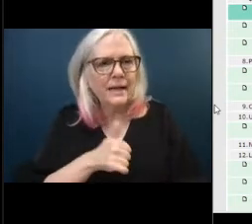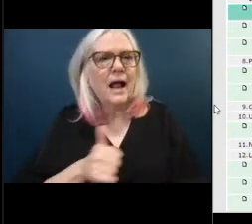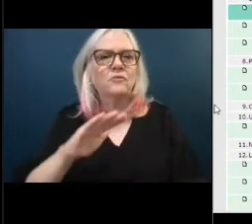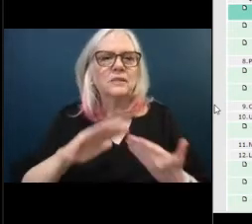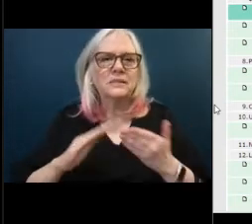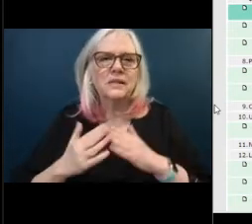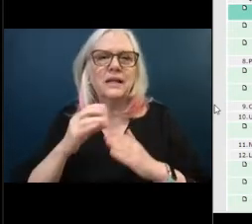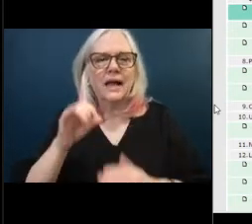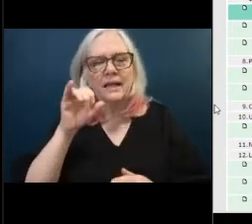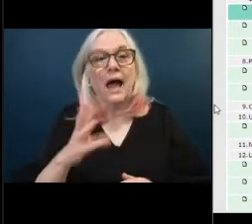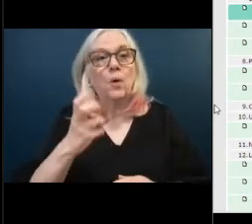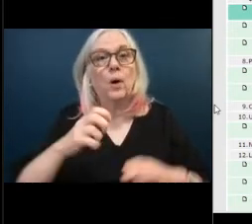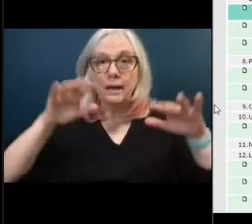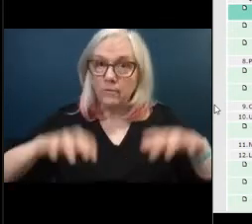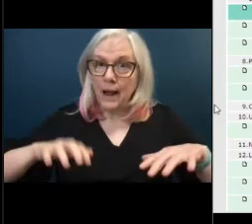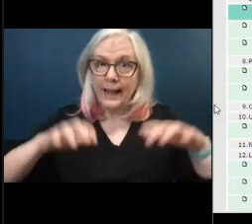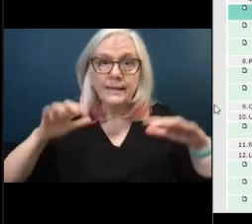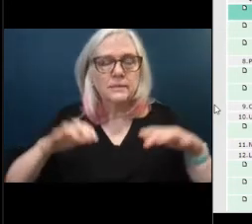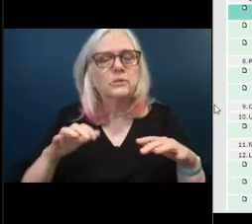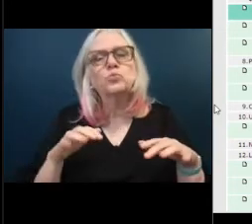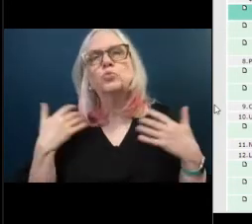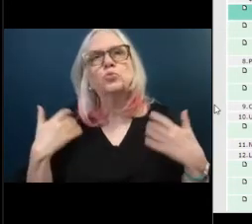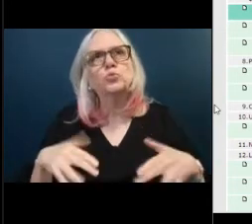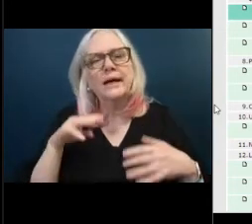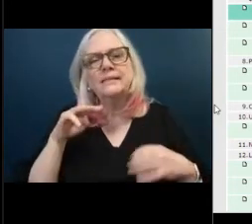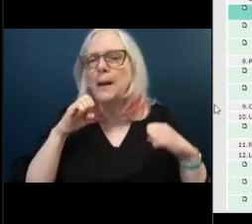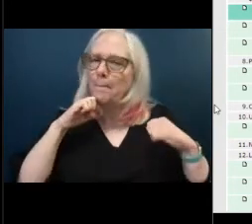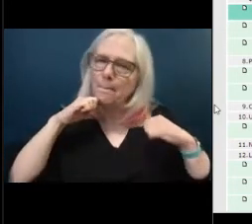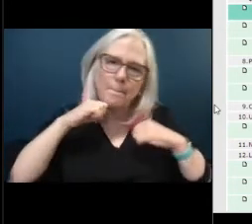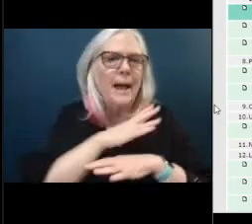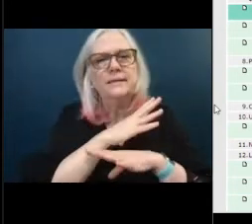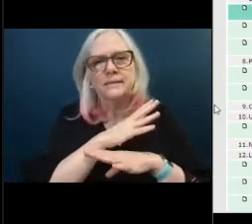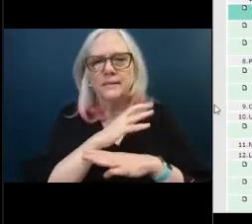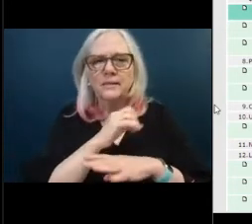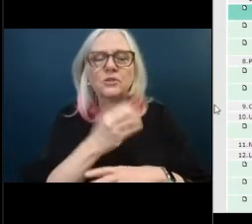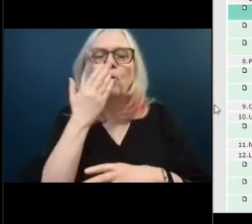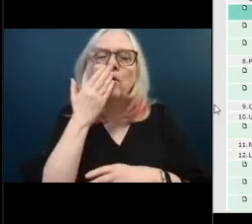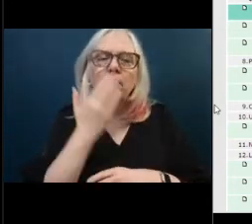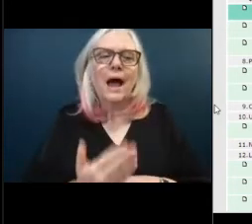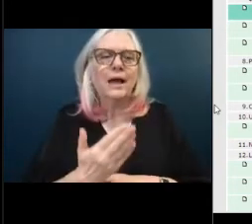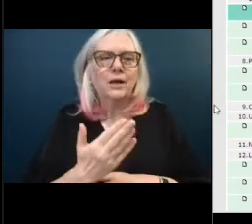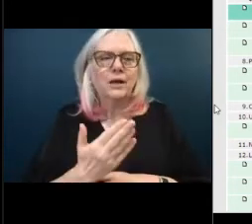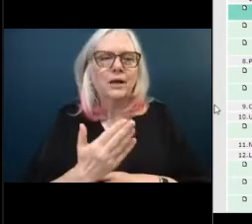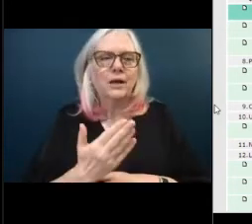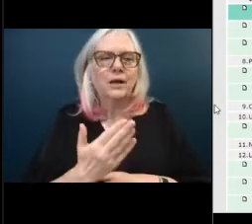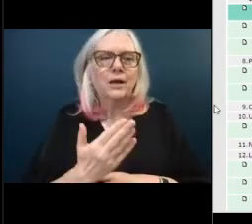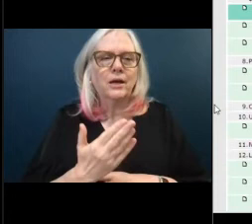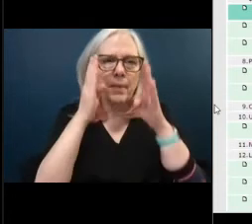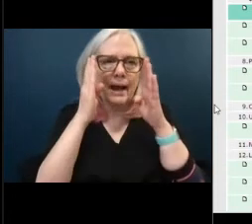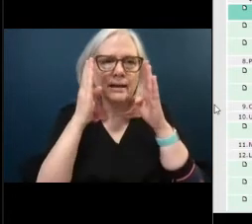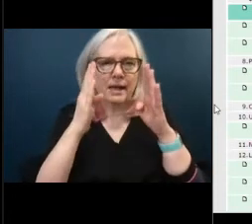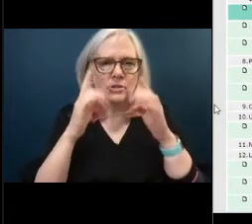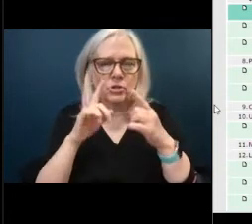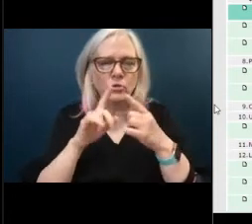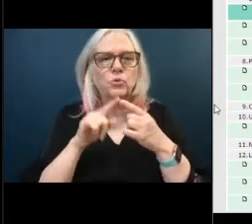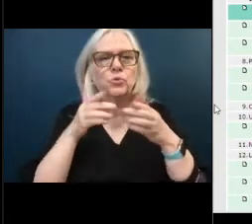uh when it rains it's a mess um so thank you for um paying attention to the roads in